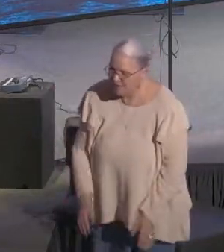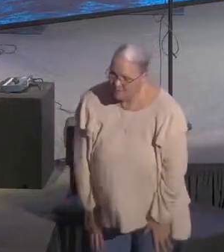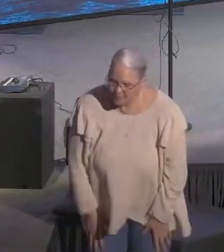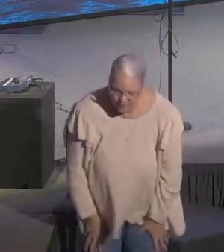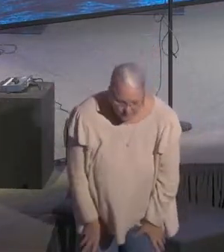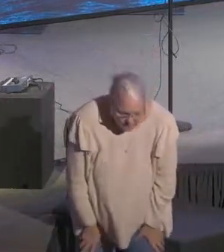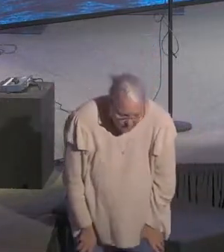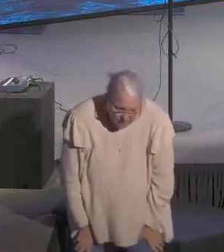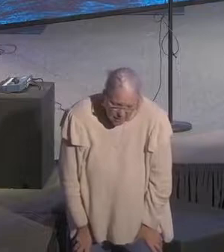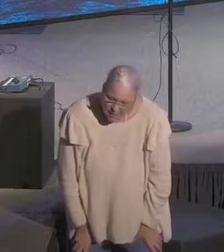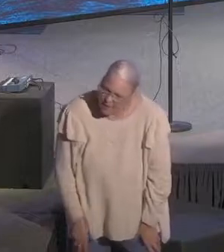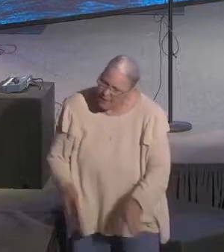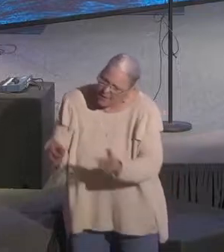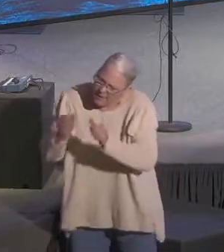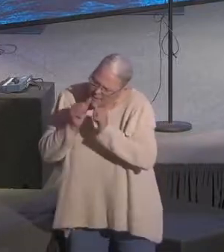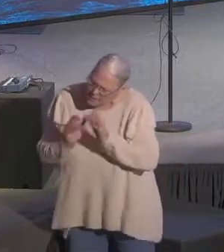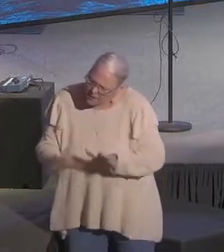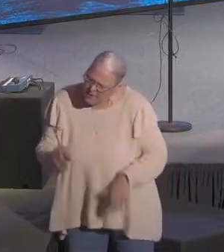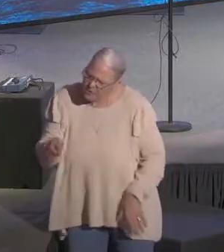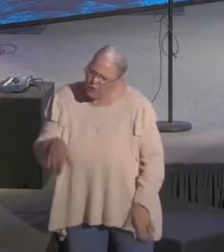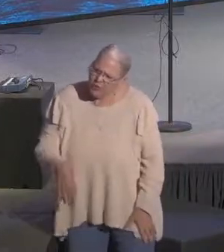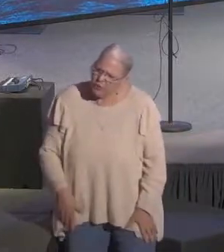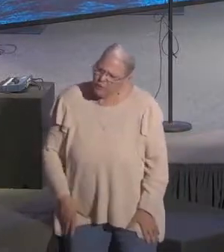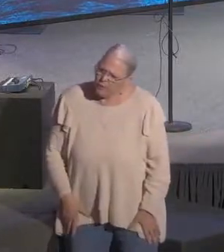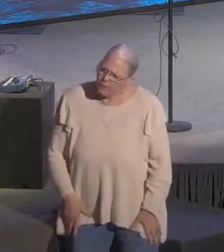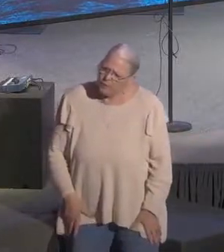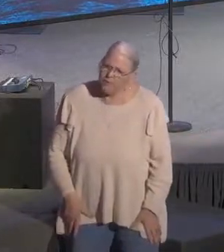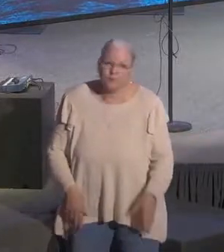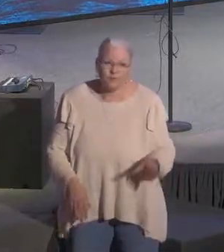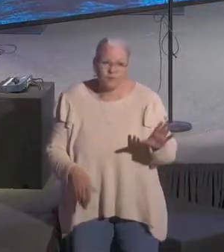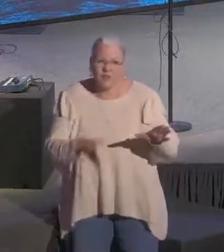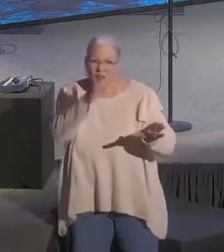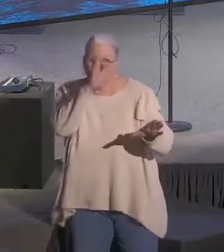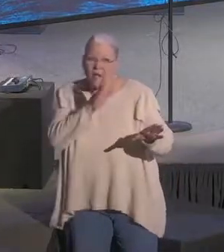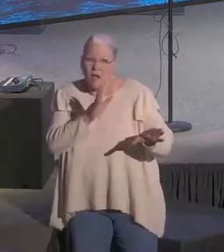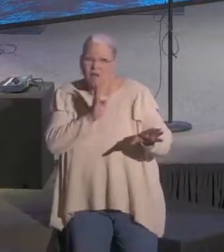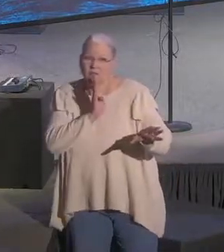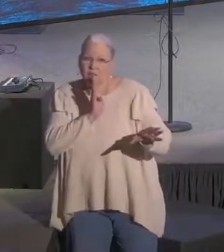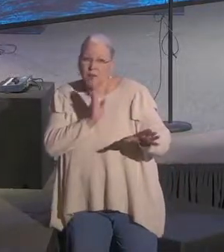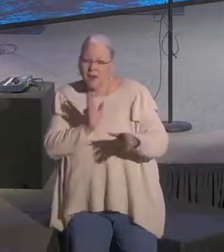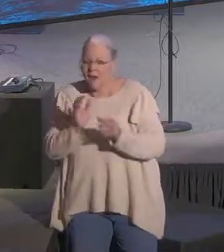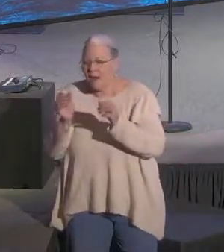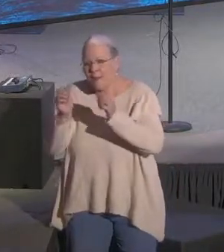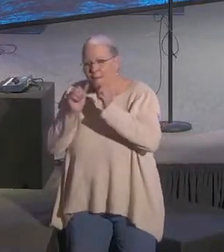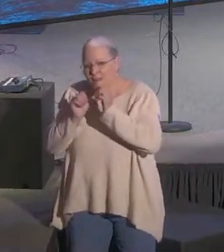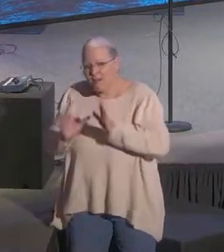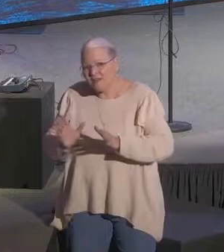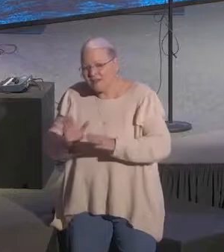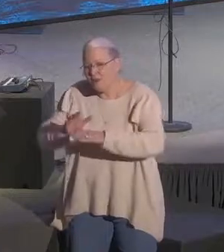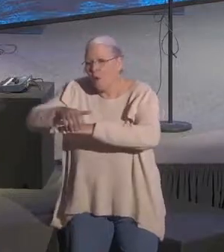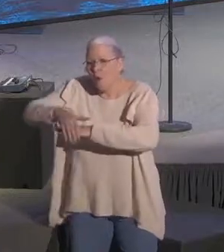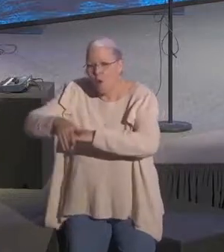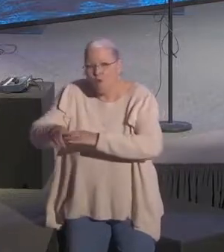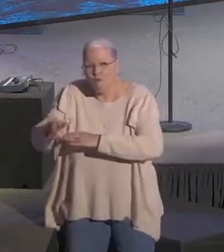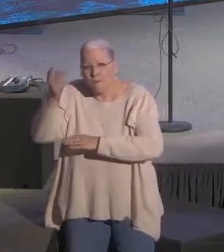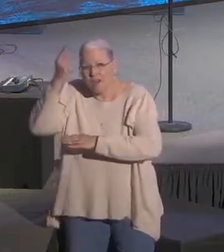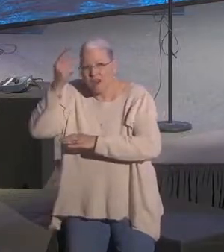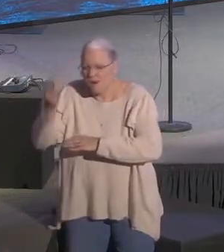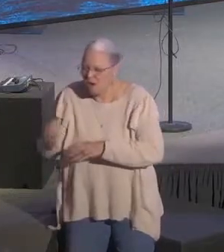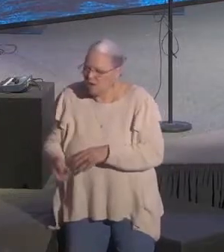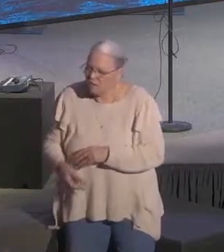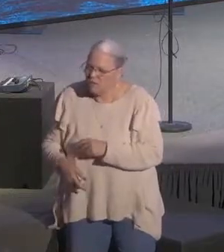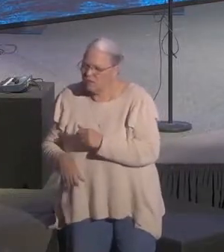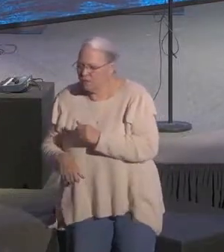He says this, blessed are you. That is what we call a beatitude. God speaking a blessing on someone. Blessed are you,